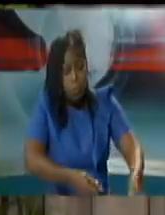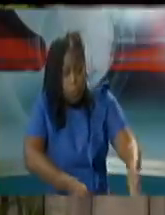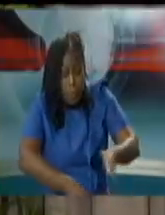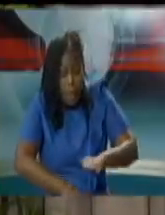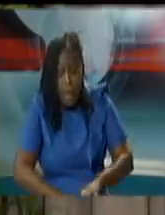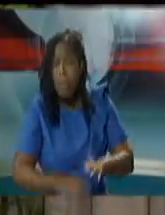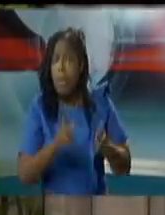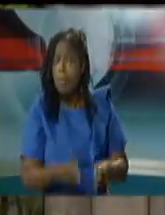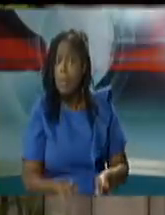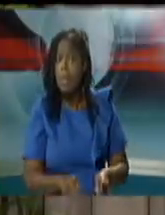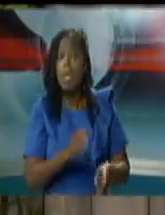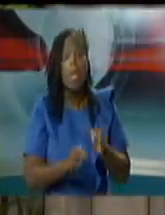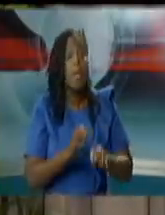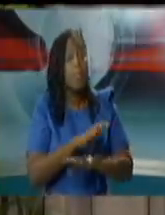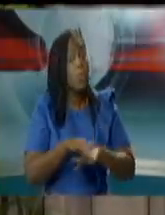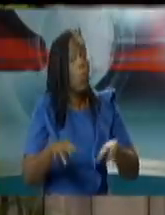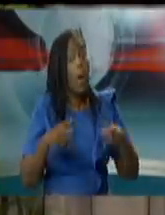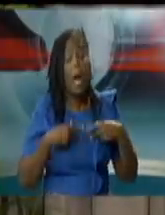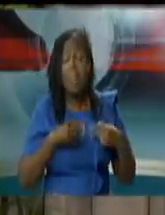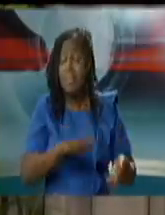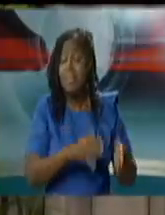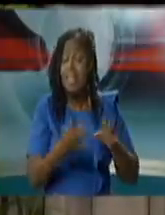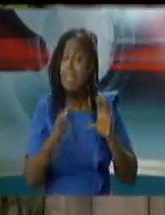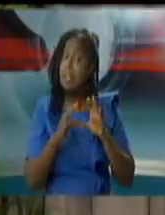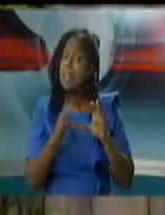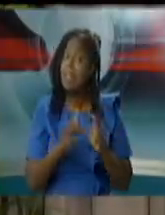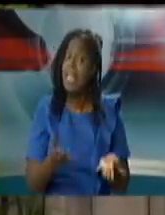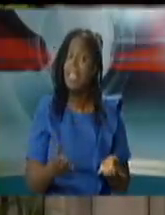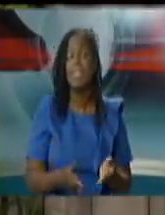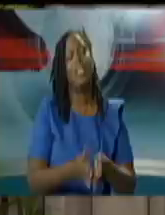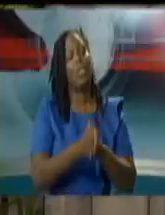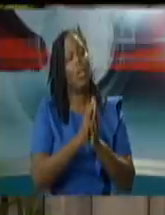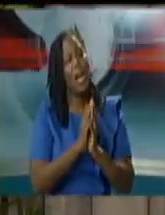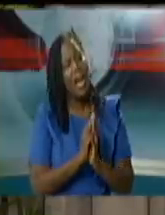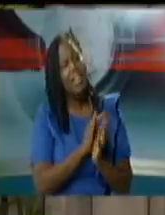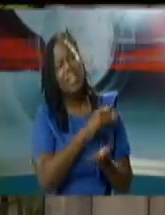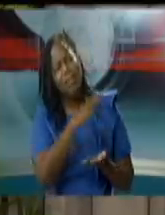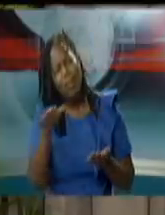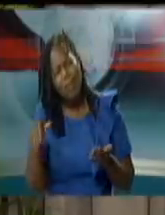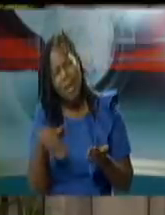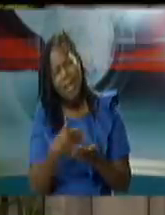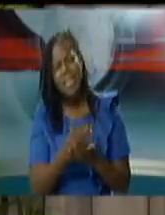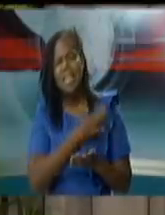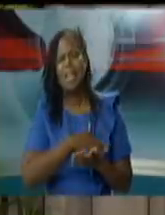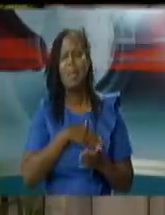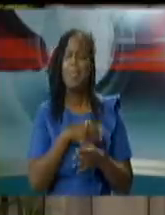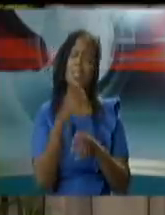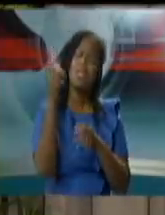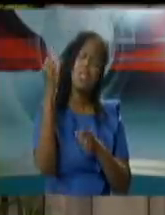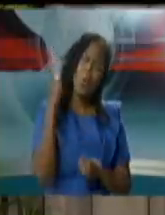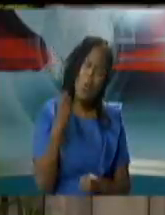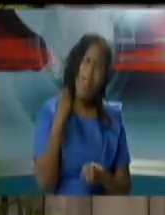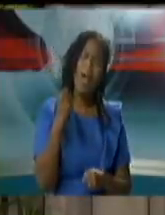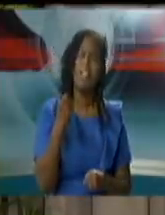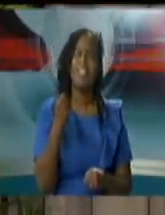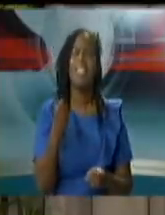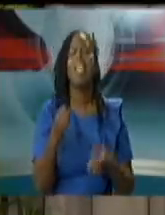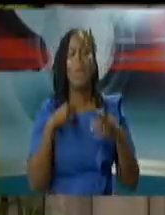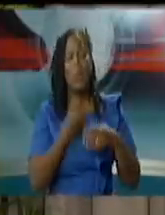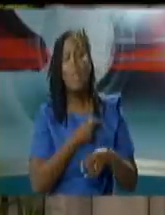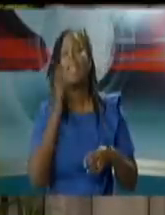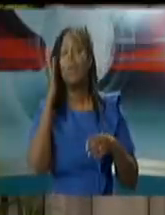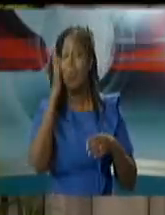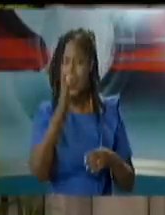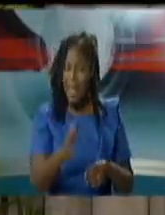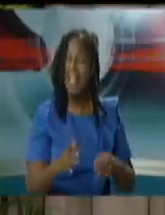we just ask people to hold on tight continue to push ahead we will get through this and we got to pull our